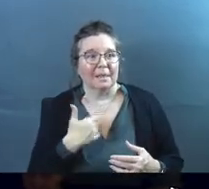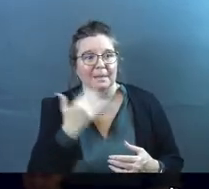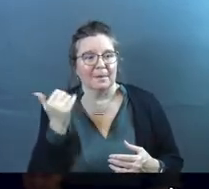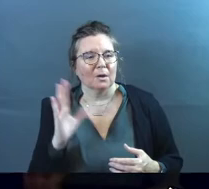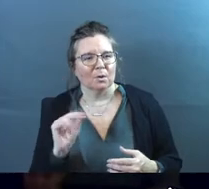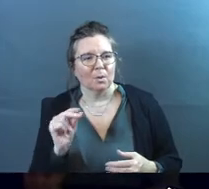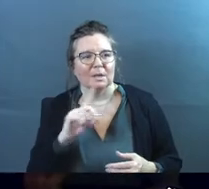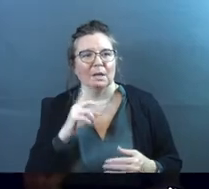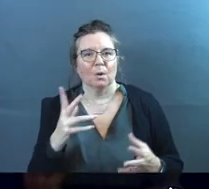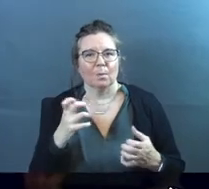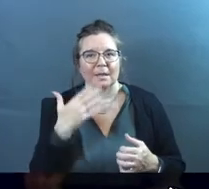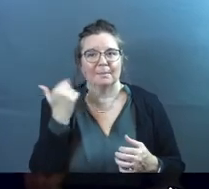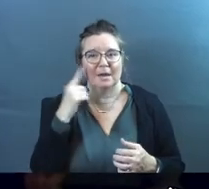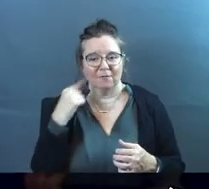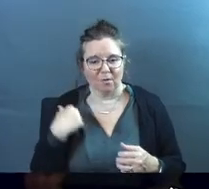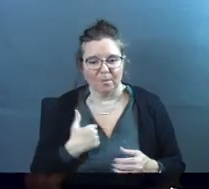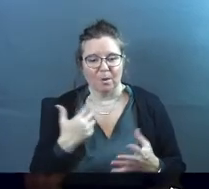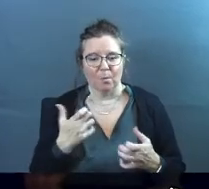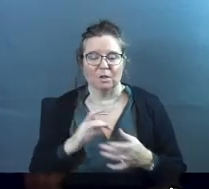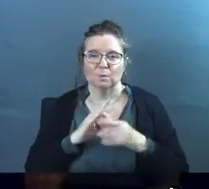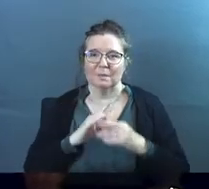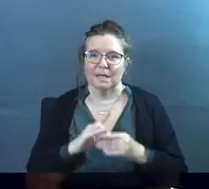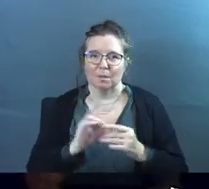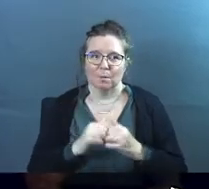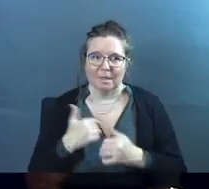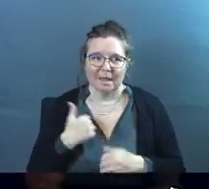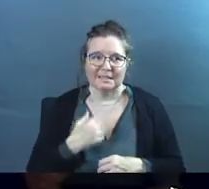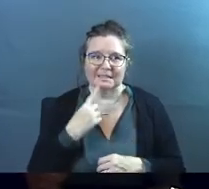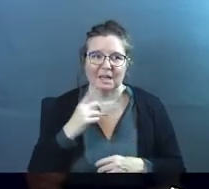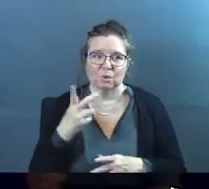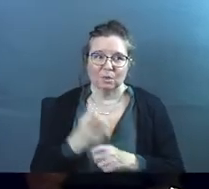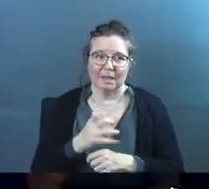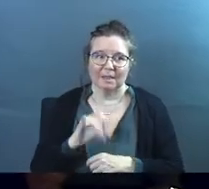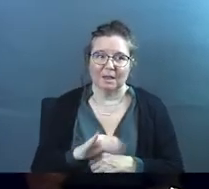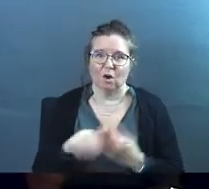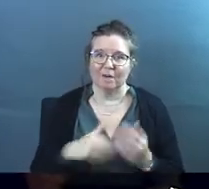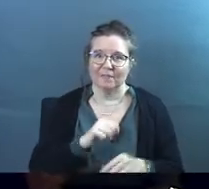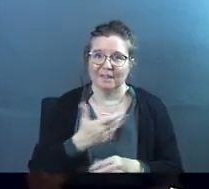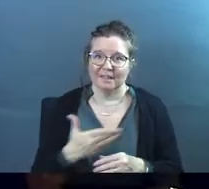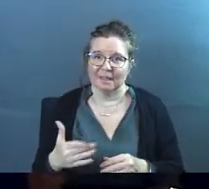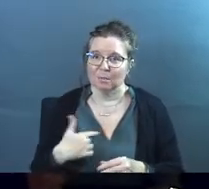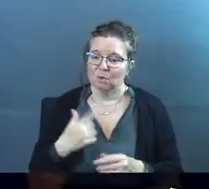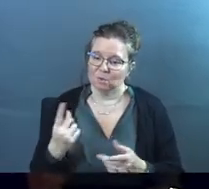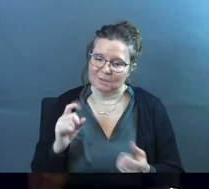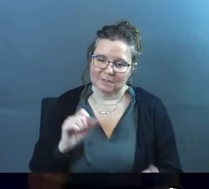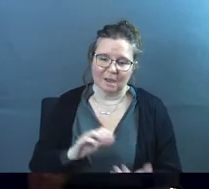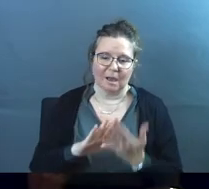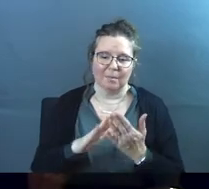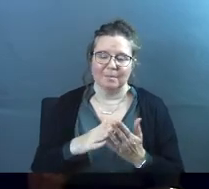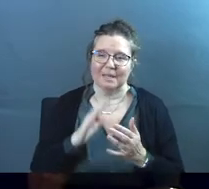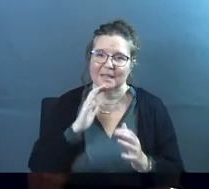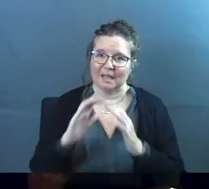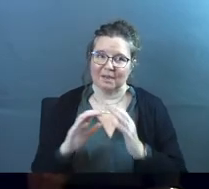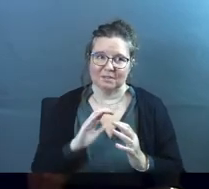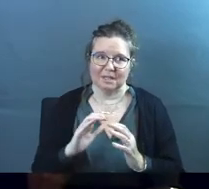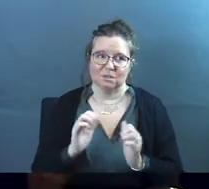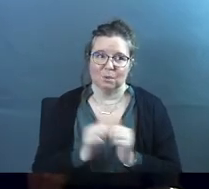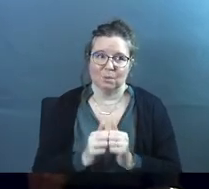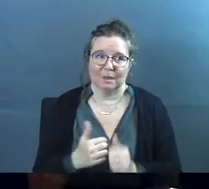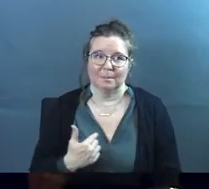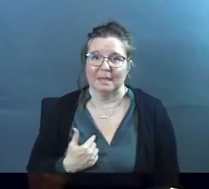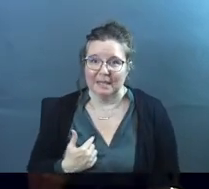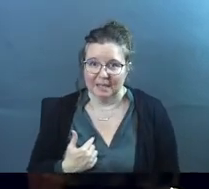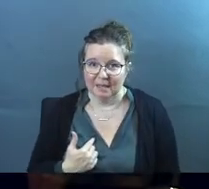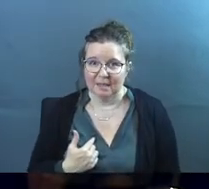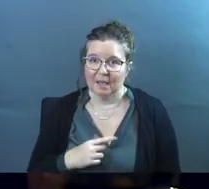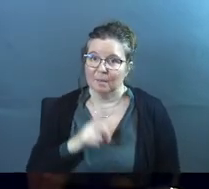be the best. It's like, no, he wants the best for us, but he just wants relationship with us. he's saying, you get that all these other things when you just come and be in conversation with me